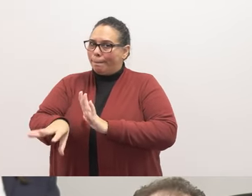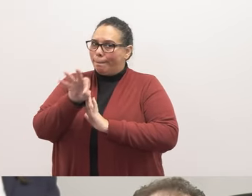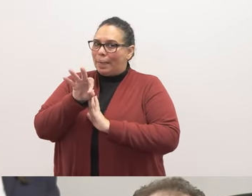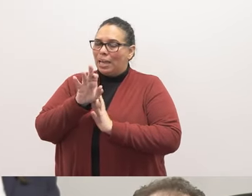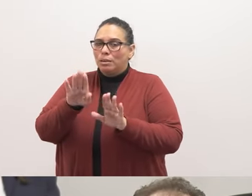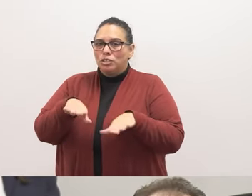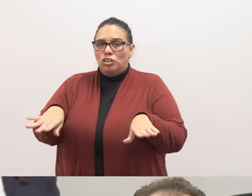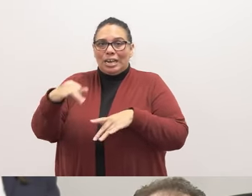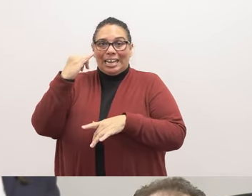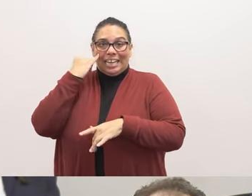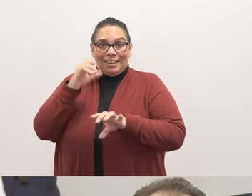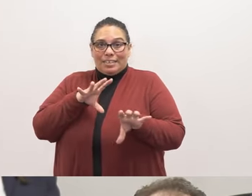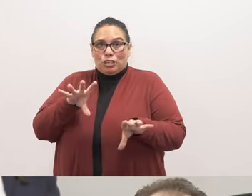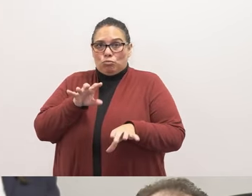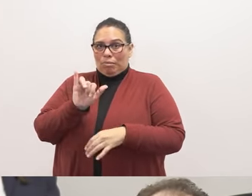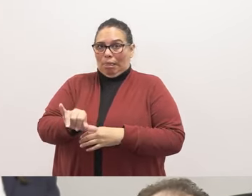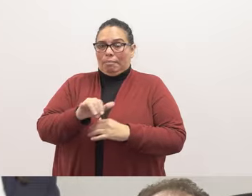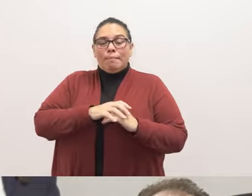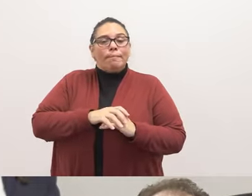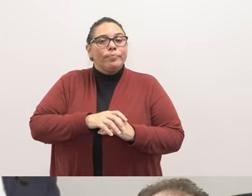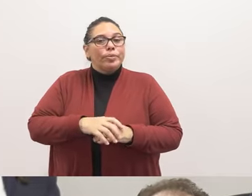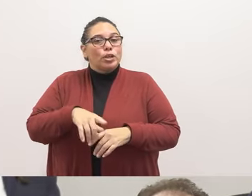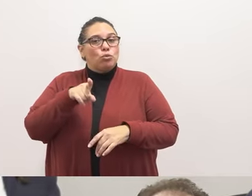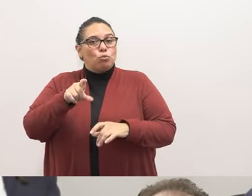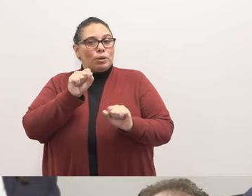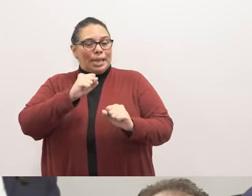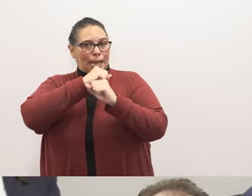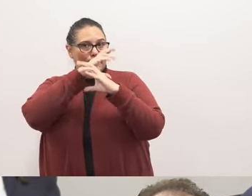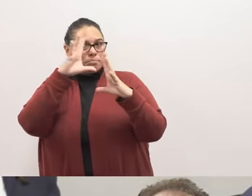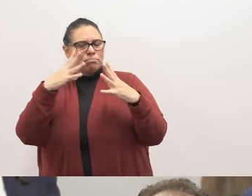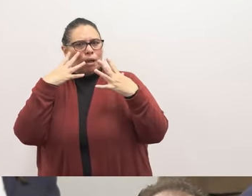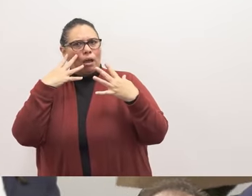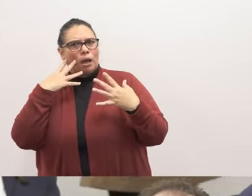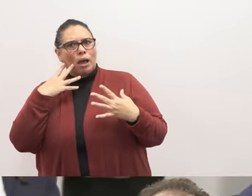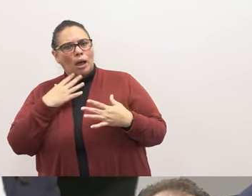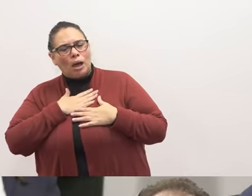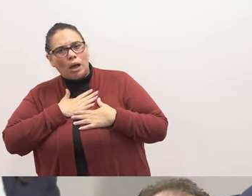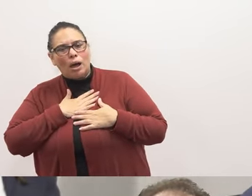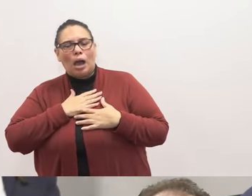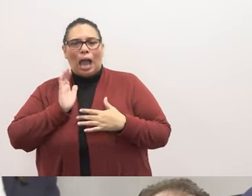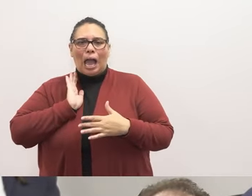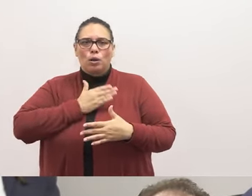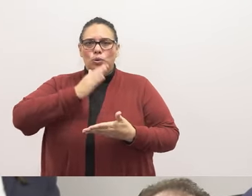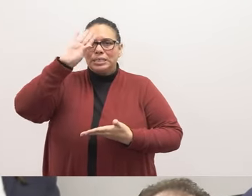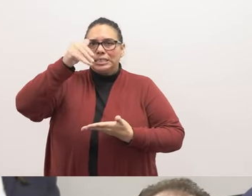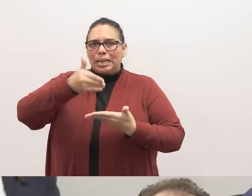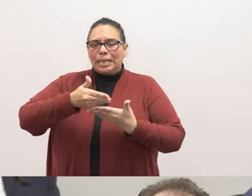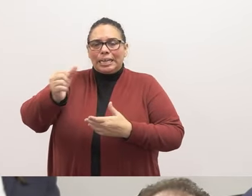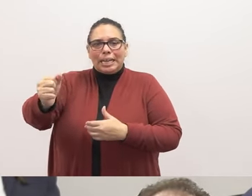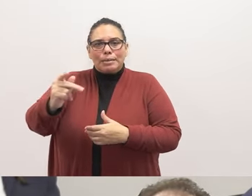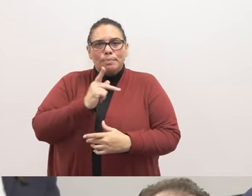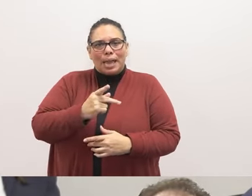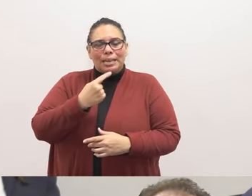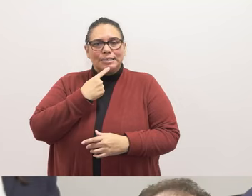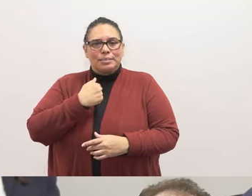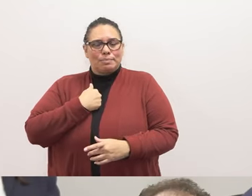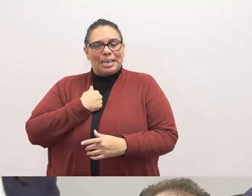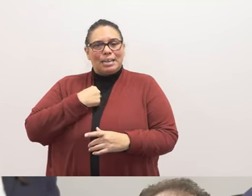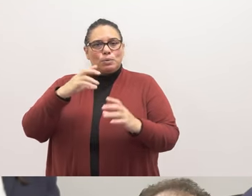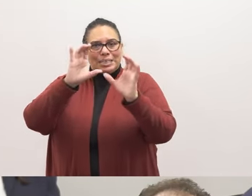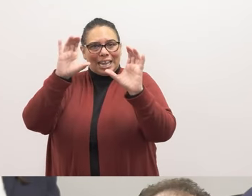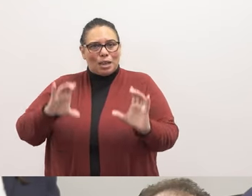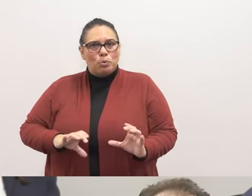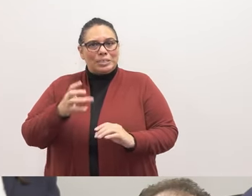children if they commit such an offense. You can imagine our sadness and disbelief when our son returned to tell us that he was in a cabin with